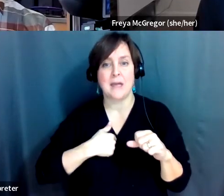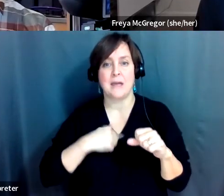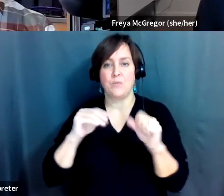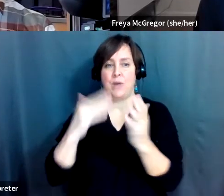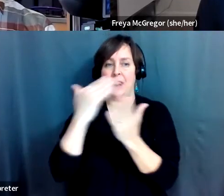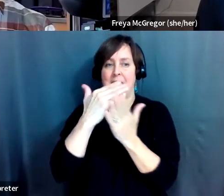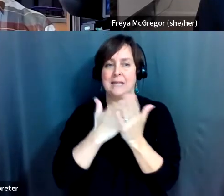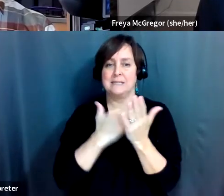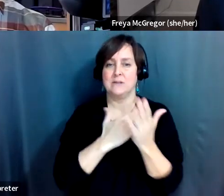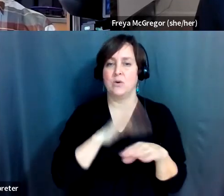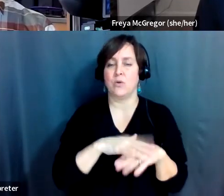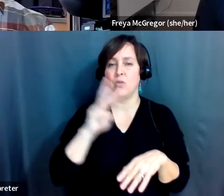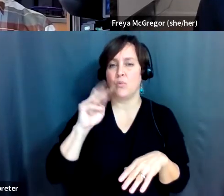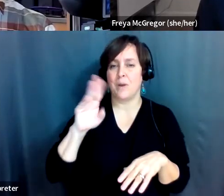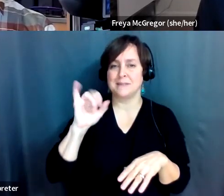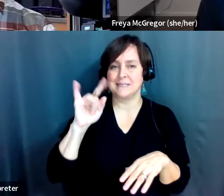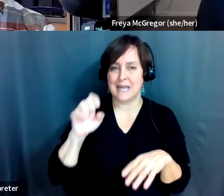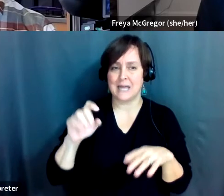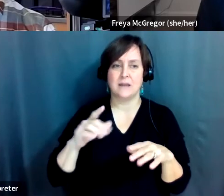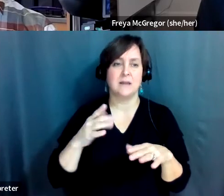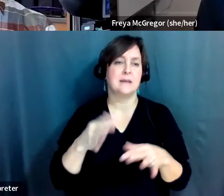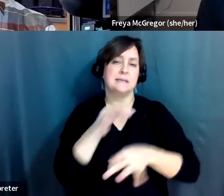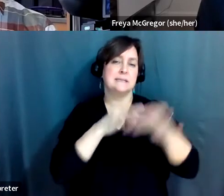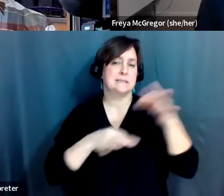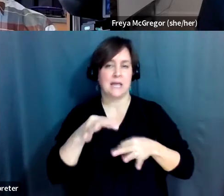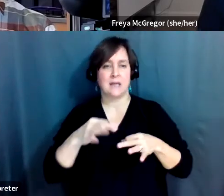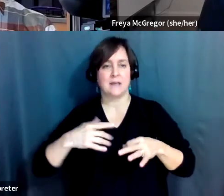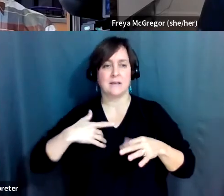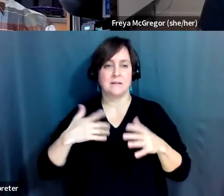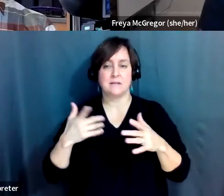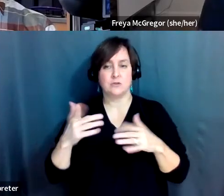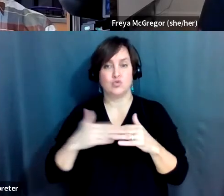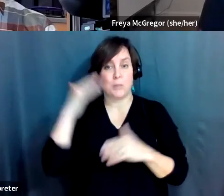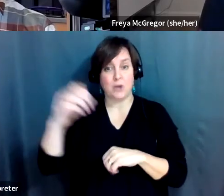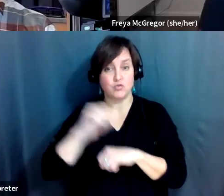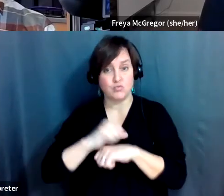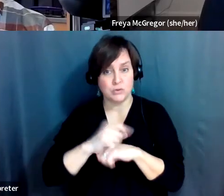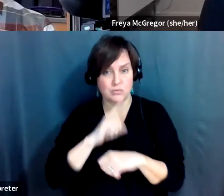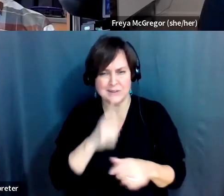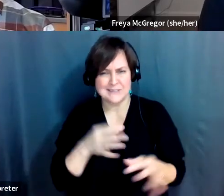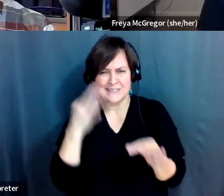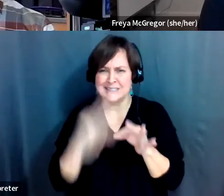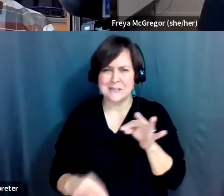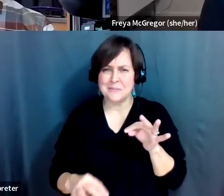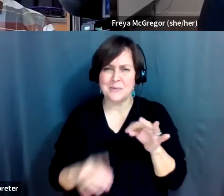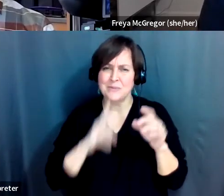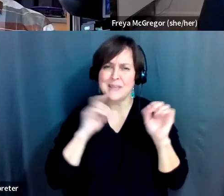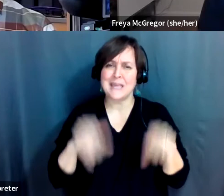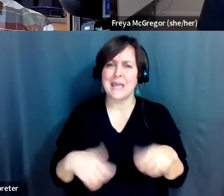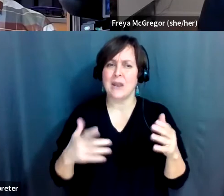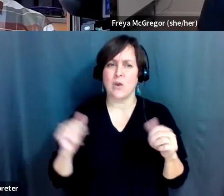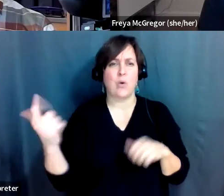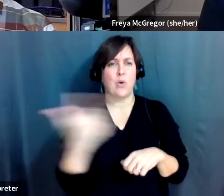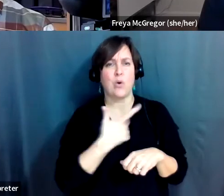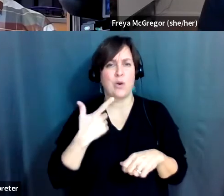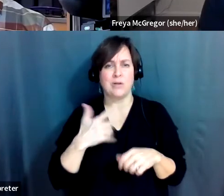on the website. And so rather than it being too much work, um, this is something that I think all the